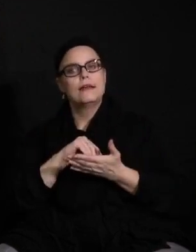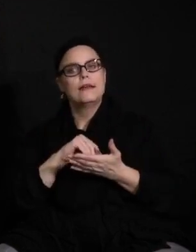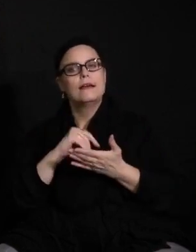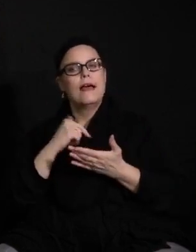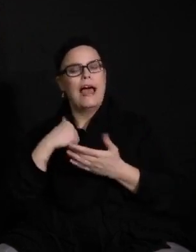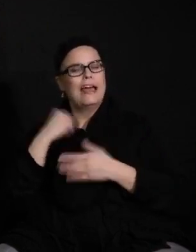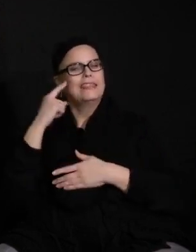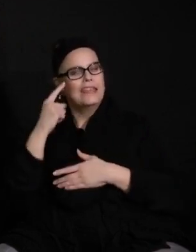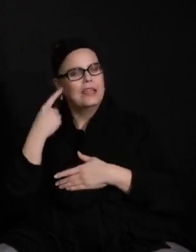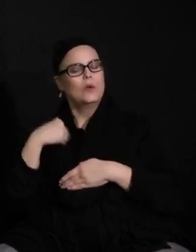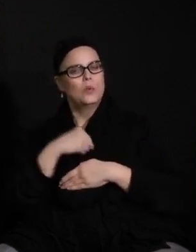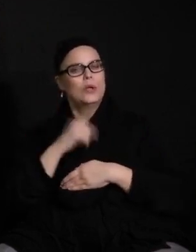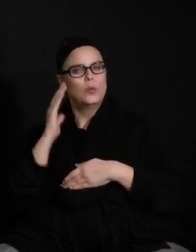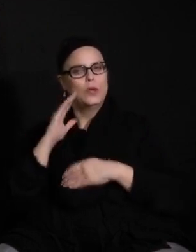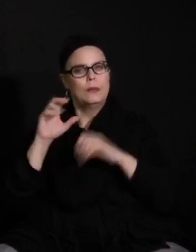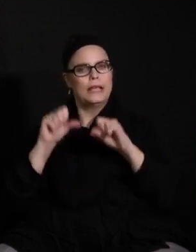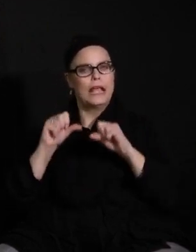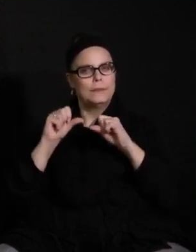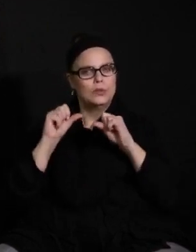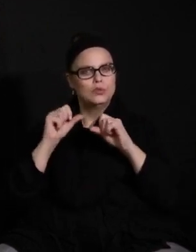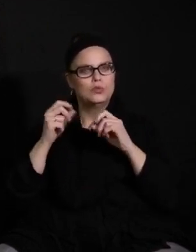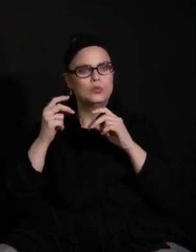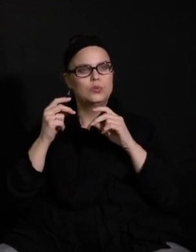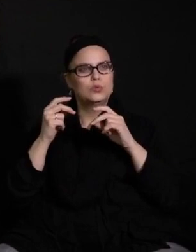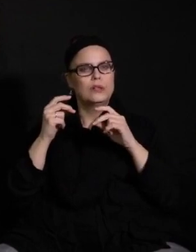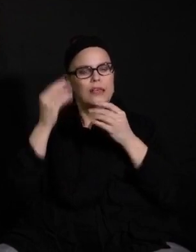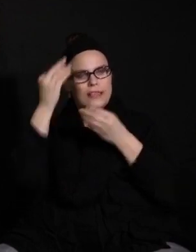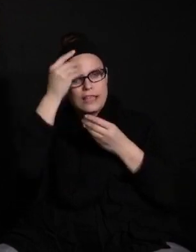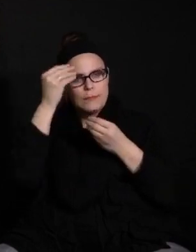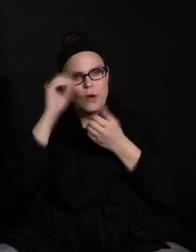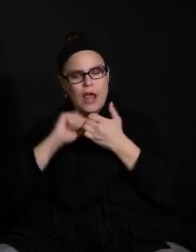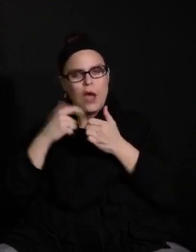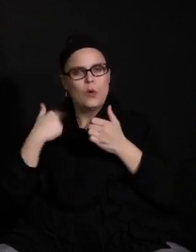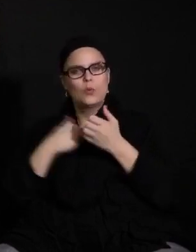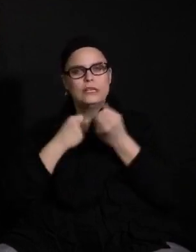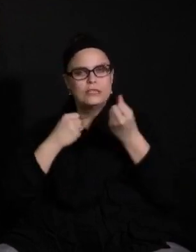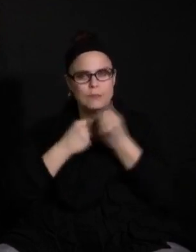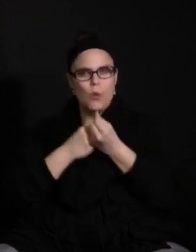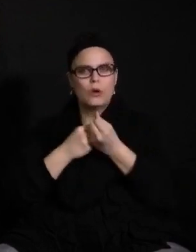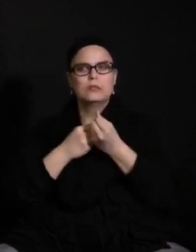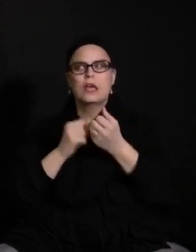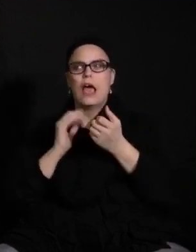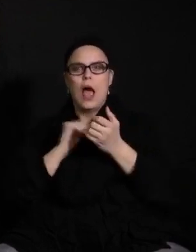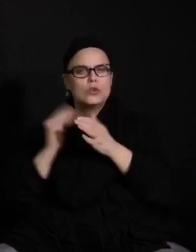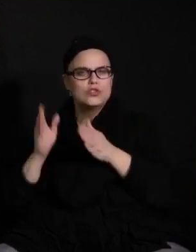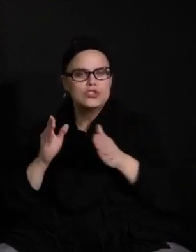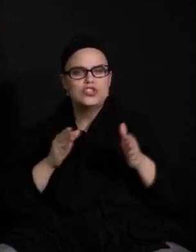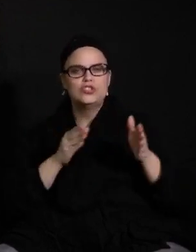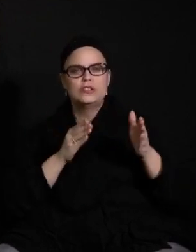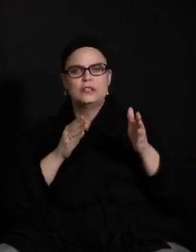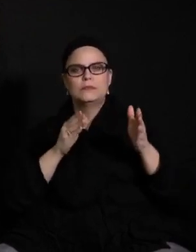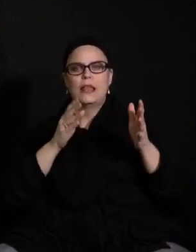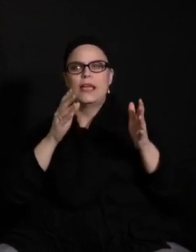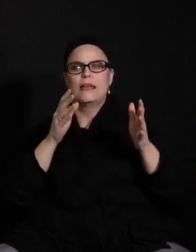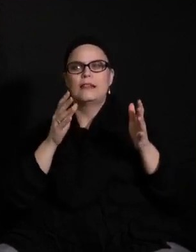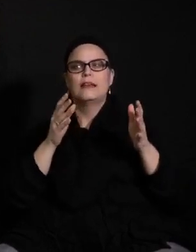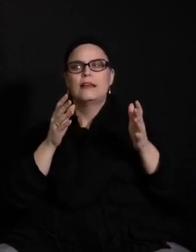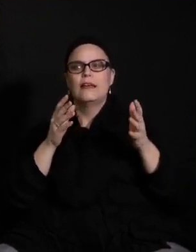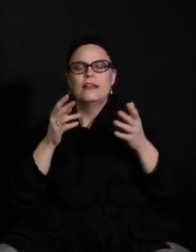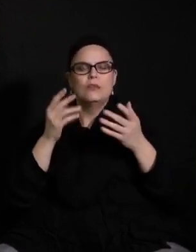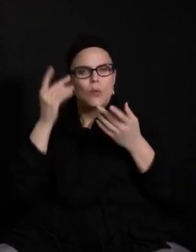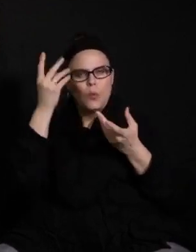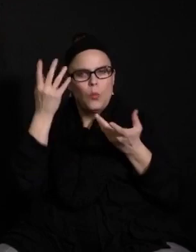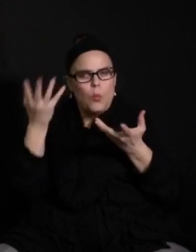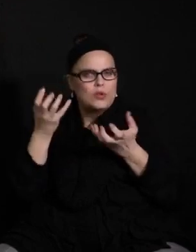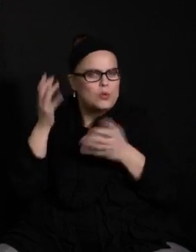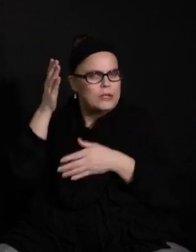to, you know, look at our strategic plan and think about the way that we support your work, our work, what we want for our students and be able to really